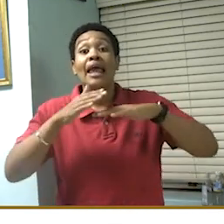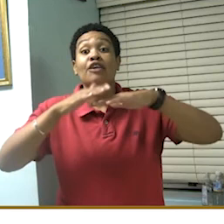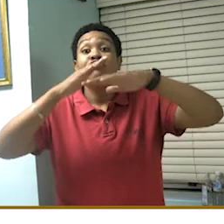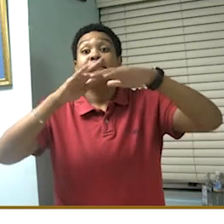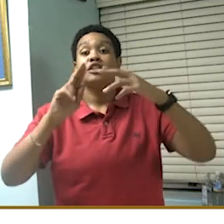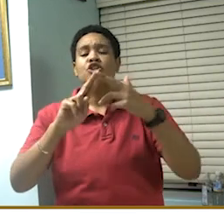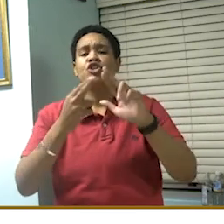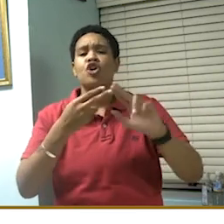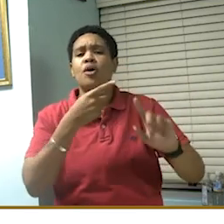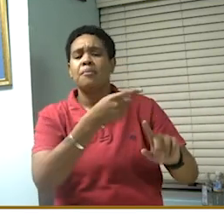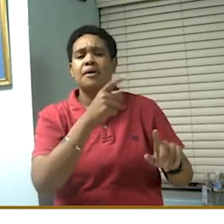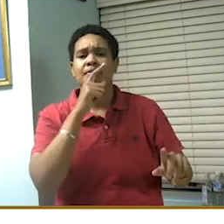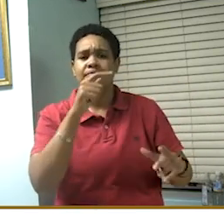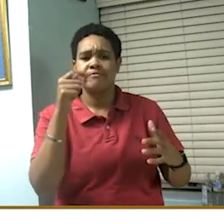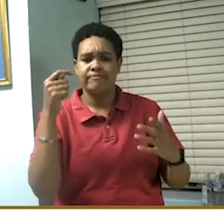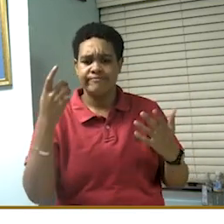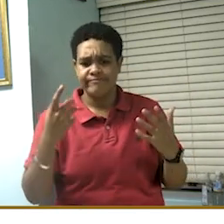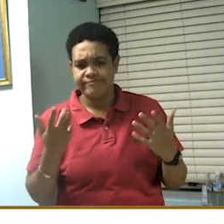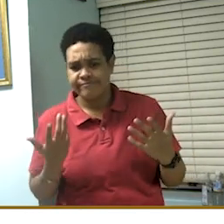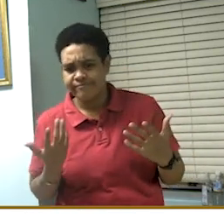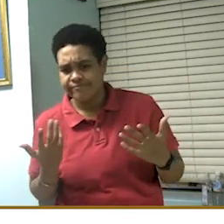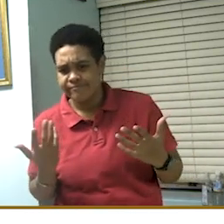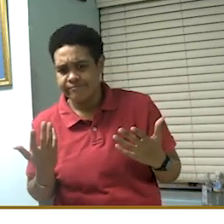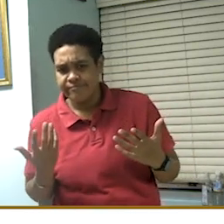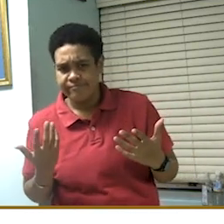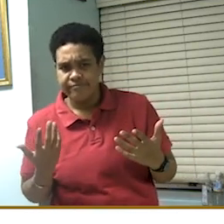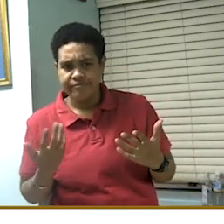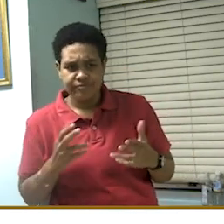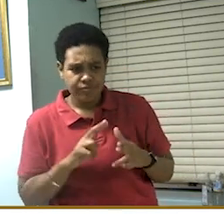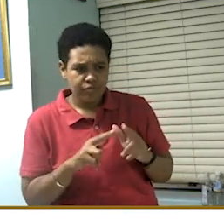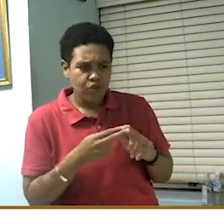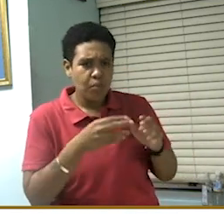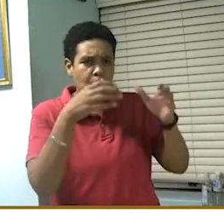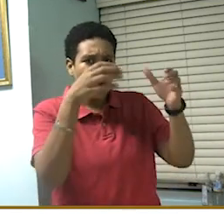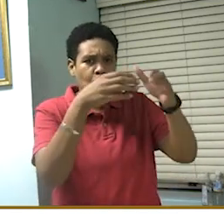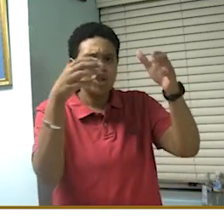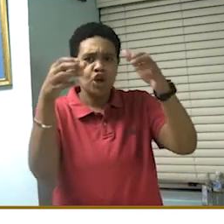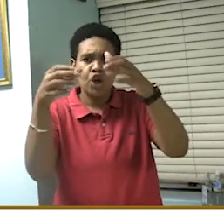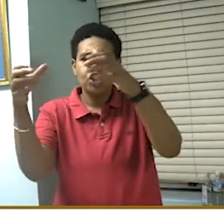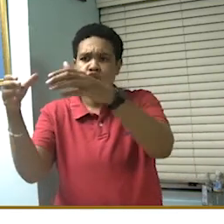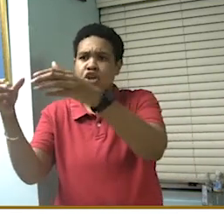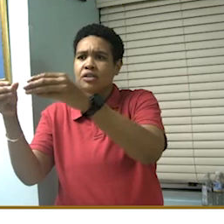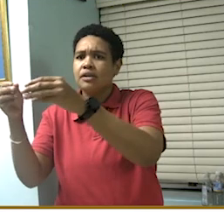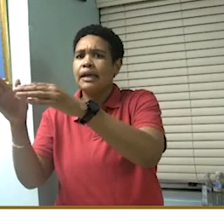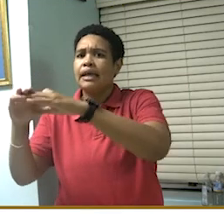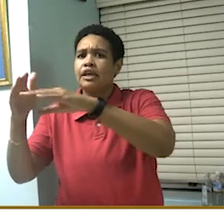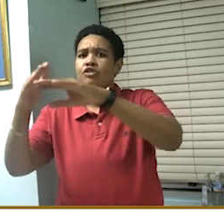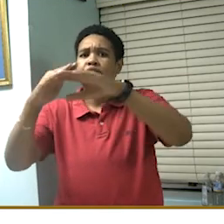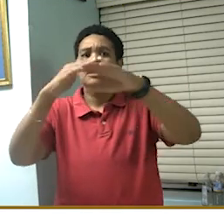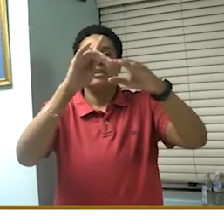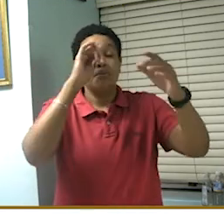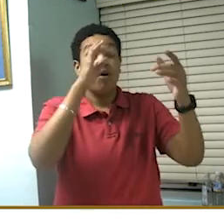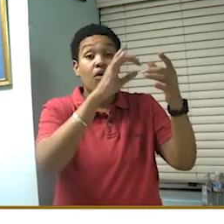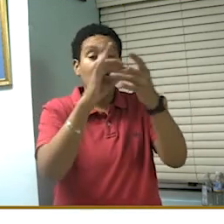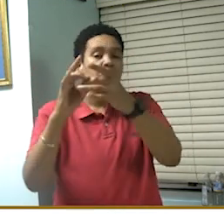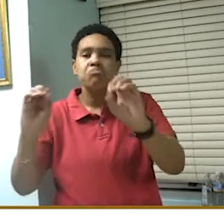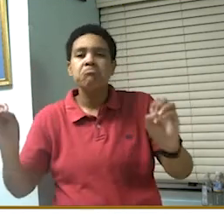increasing the number of cases, clusters that are not related.